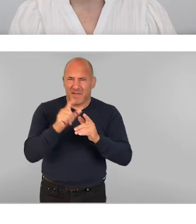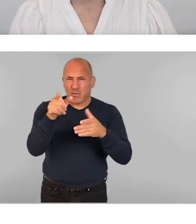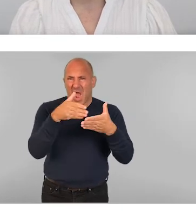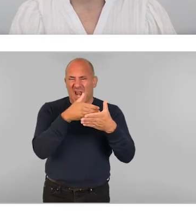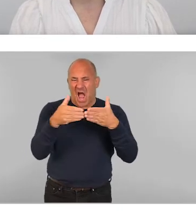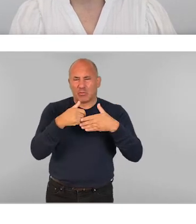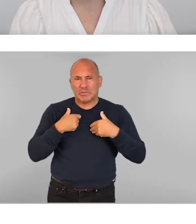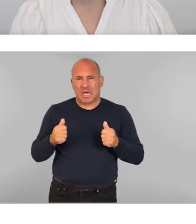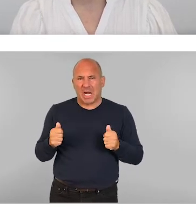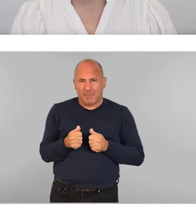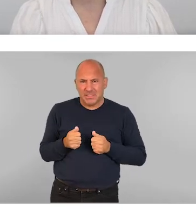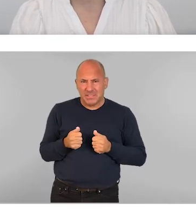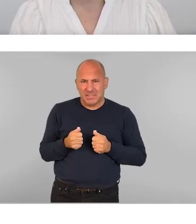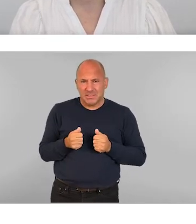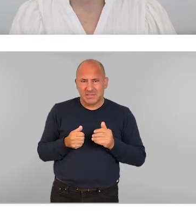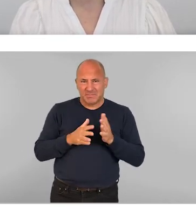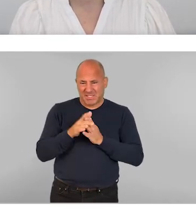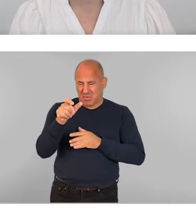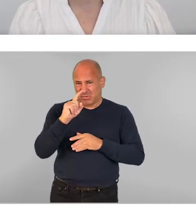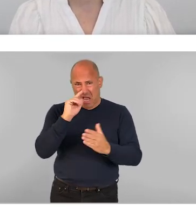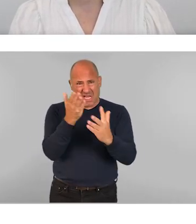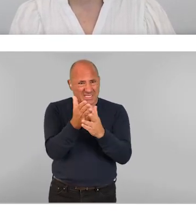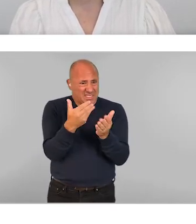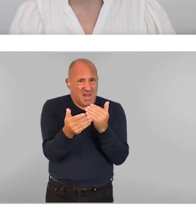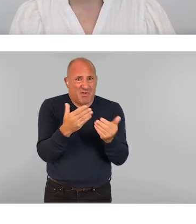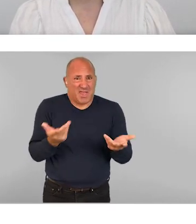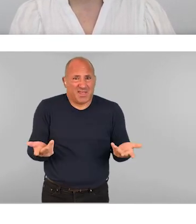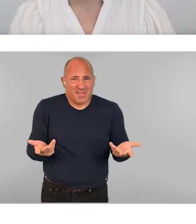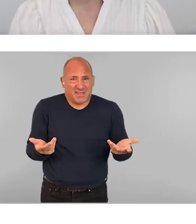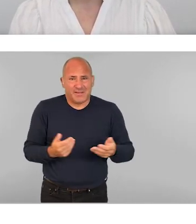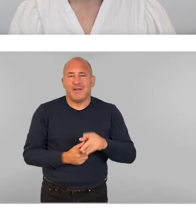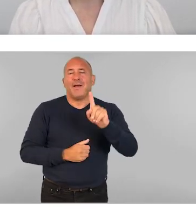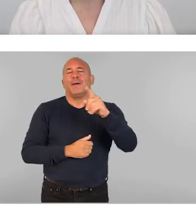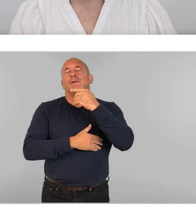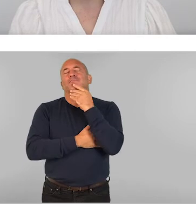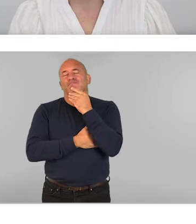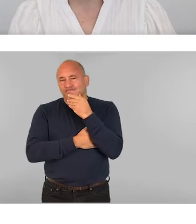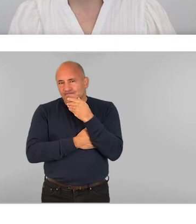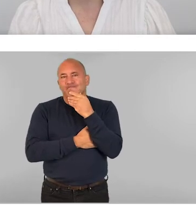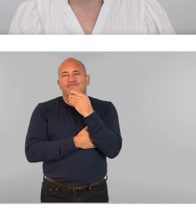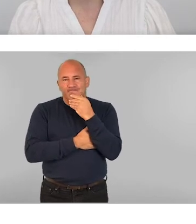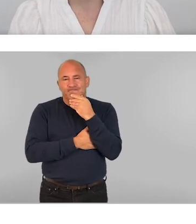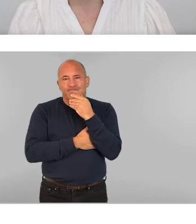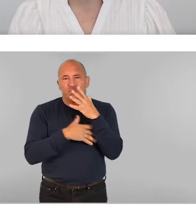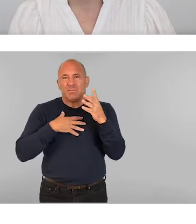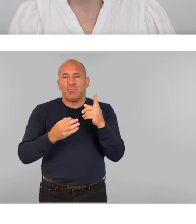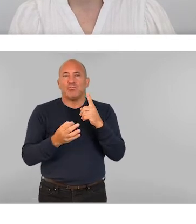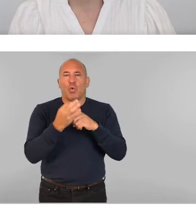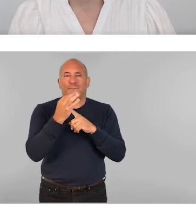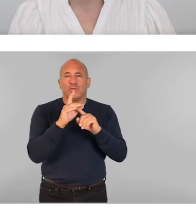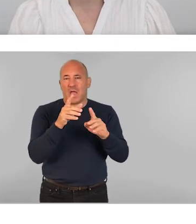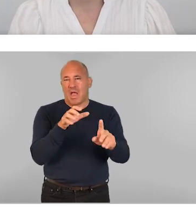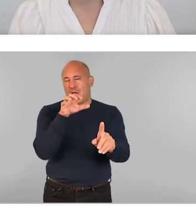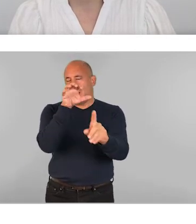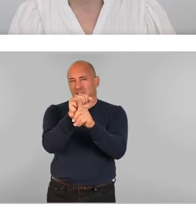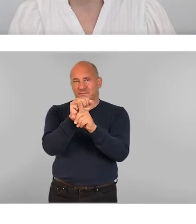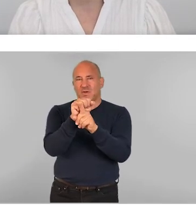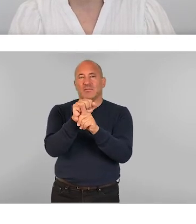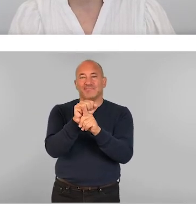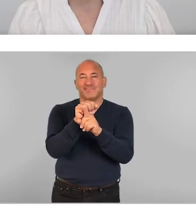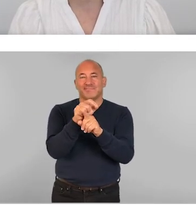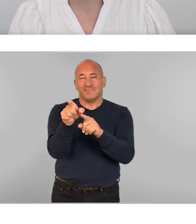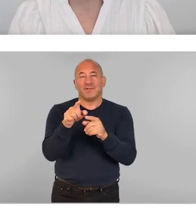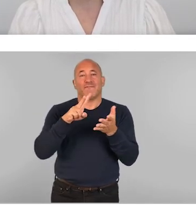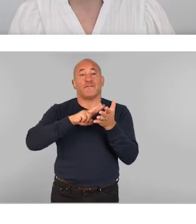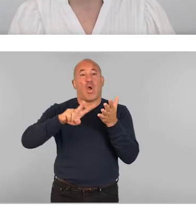your language is limited, then the person can't access the space anyway. One consideration for improvement was therefore identified as the importance